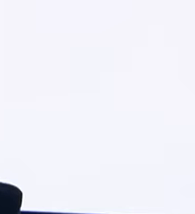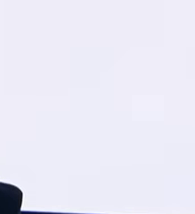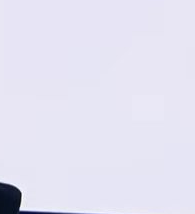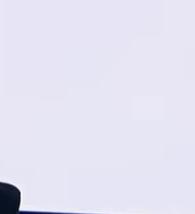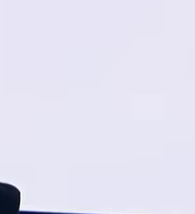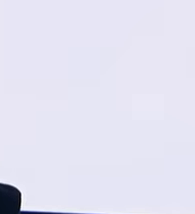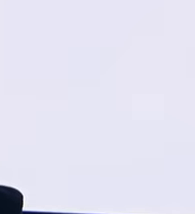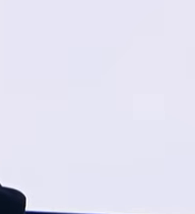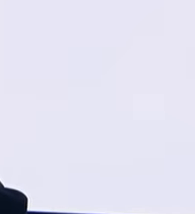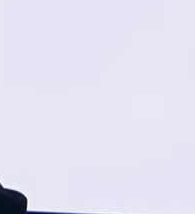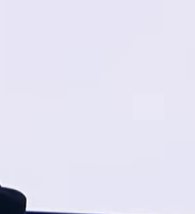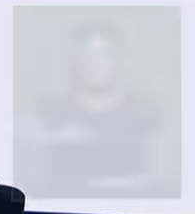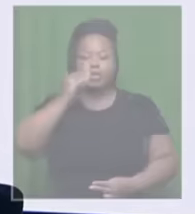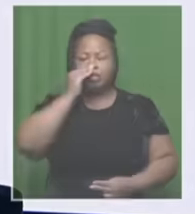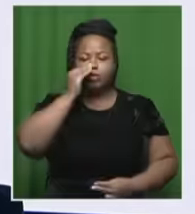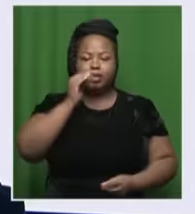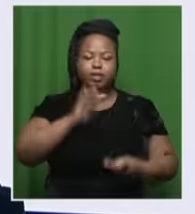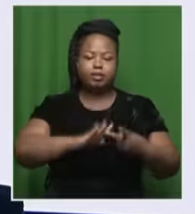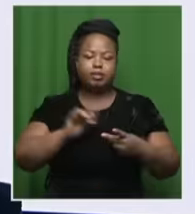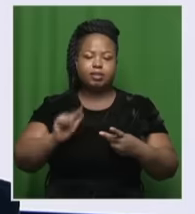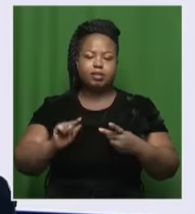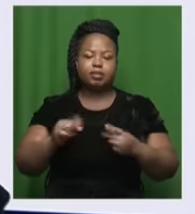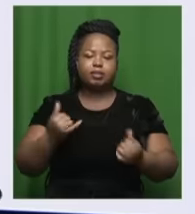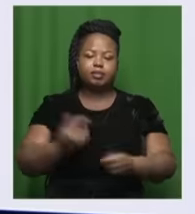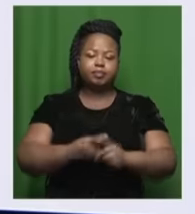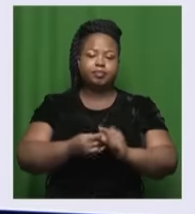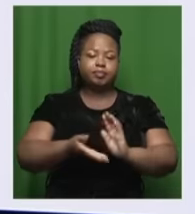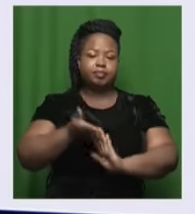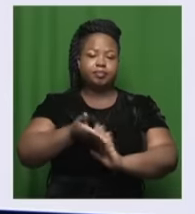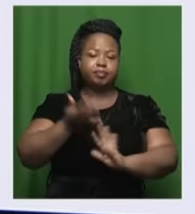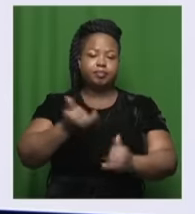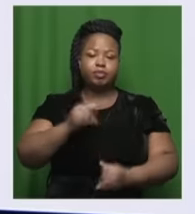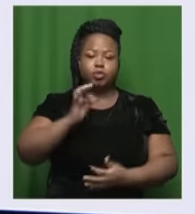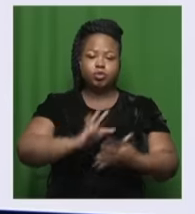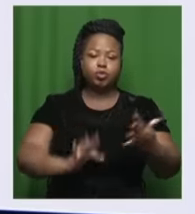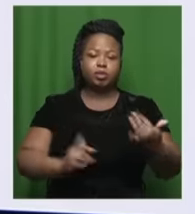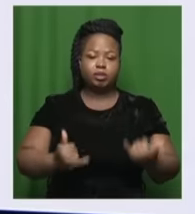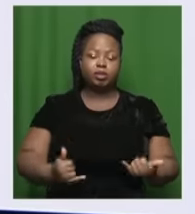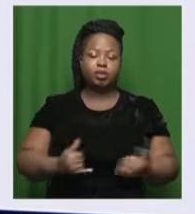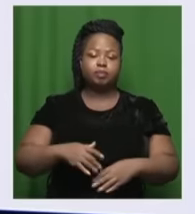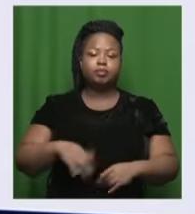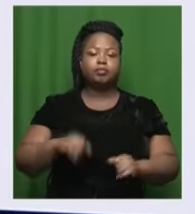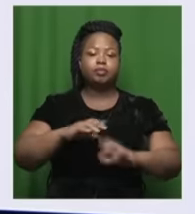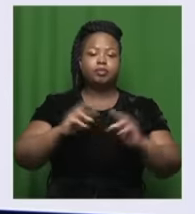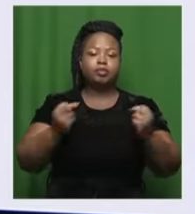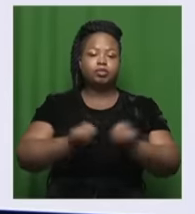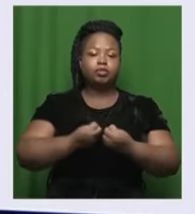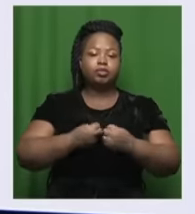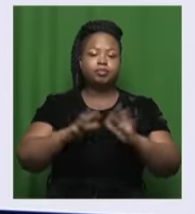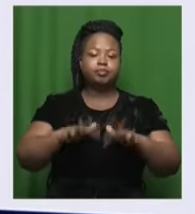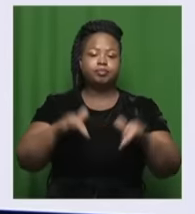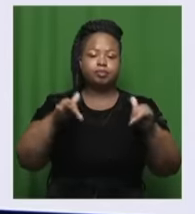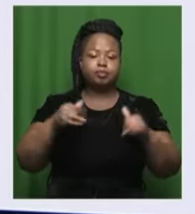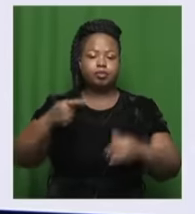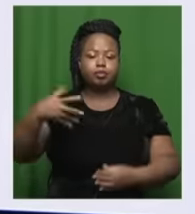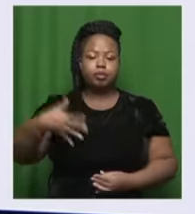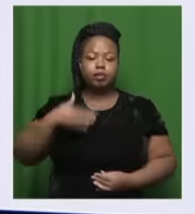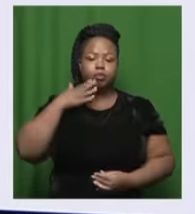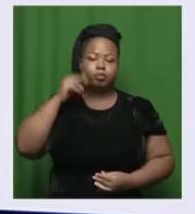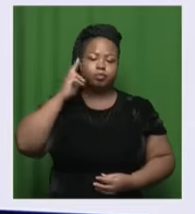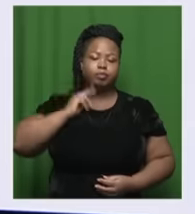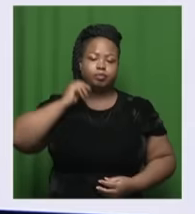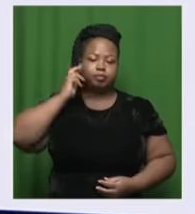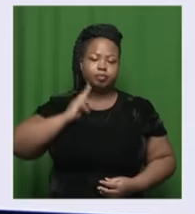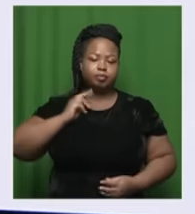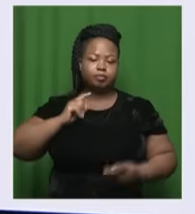Well, in the news at eight, following this developing story and breaking news, former National Assembly Speaker Nosyviwa Mapisa